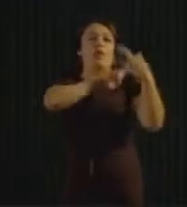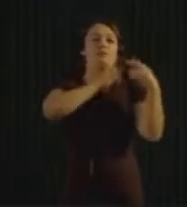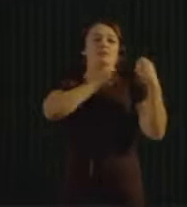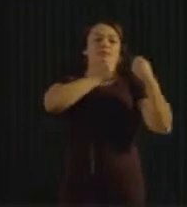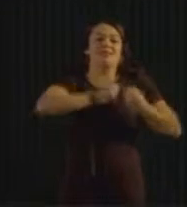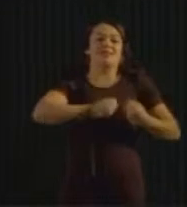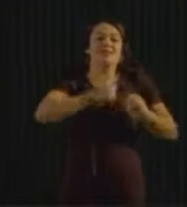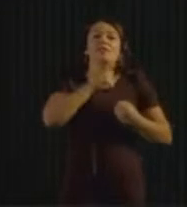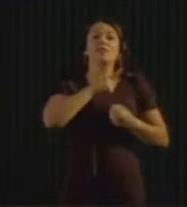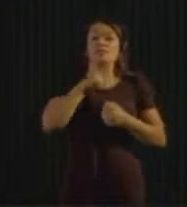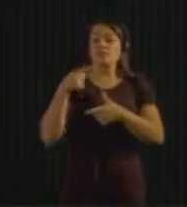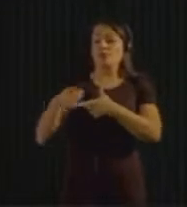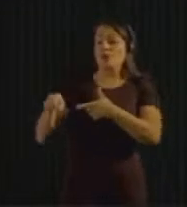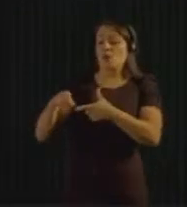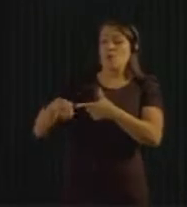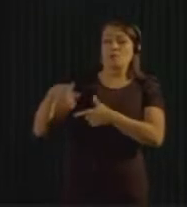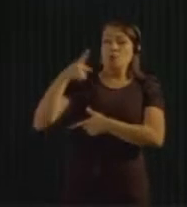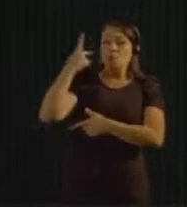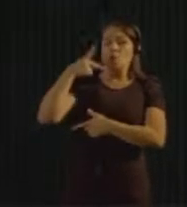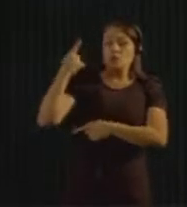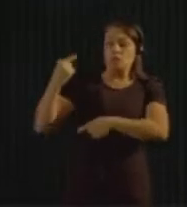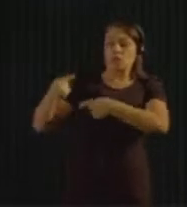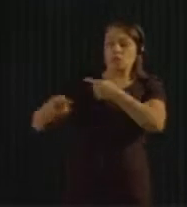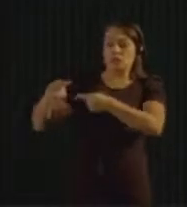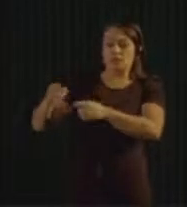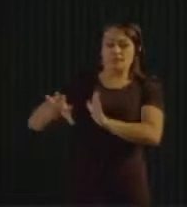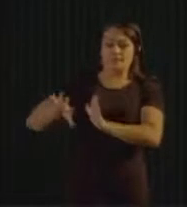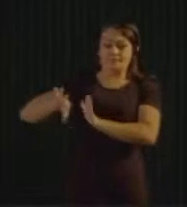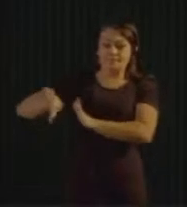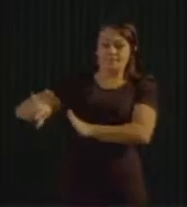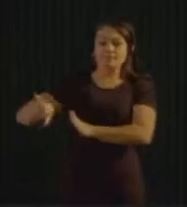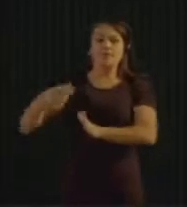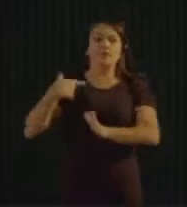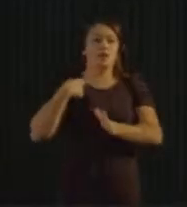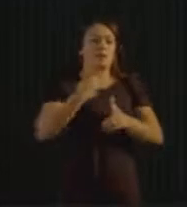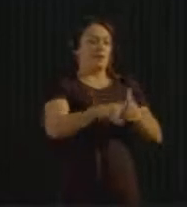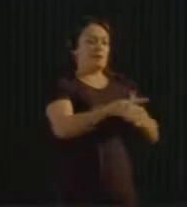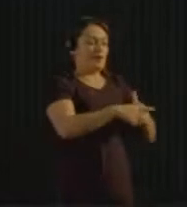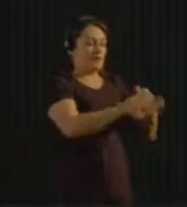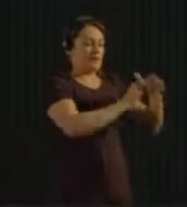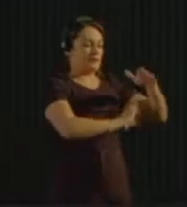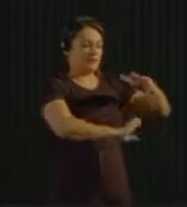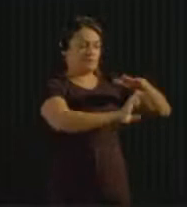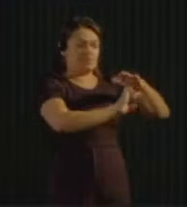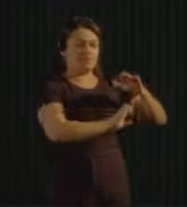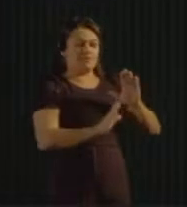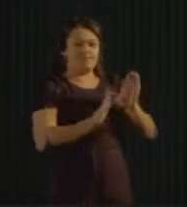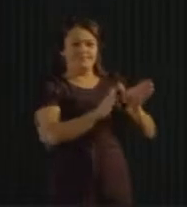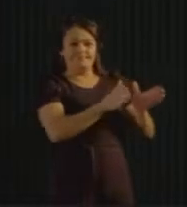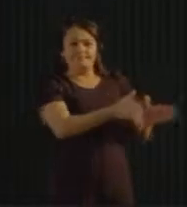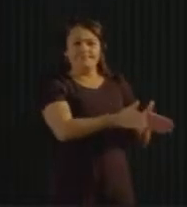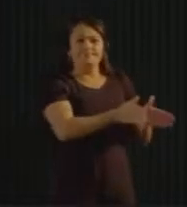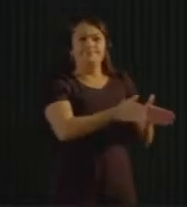and the big companies need to take. They need to take the big steps, but they are avoiding it.